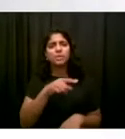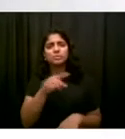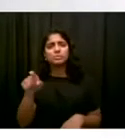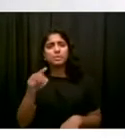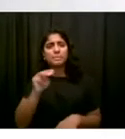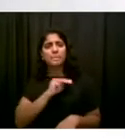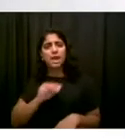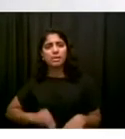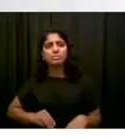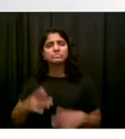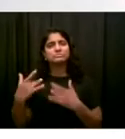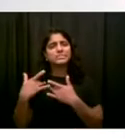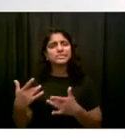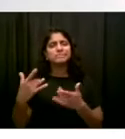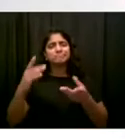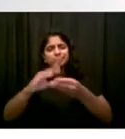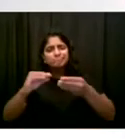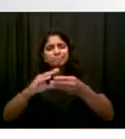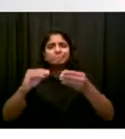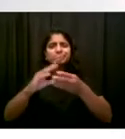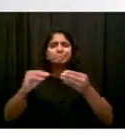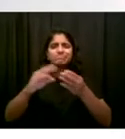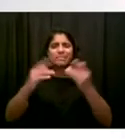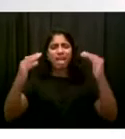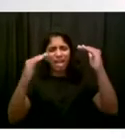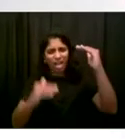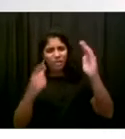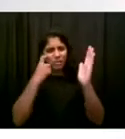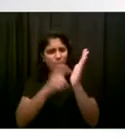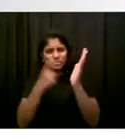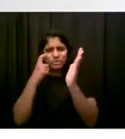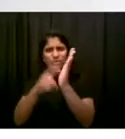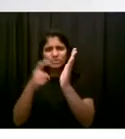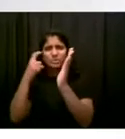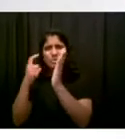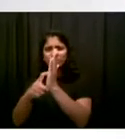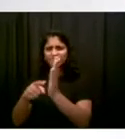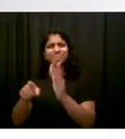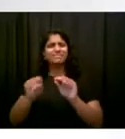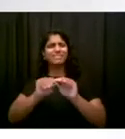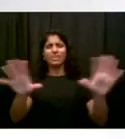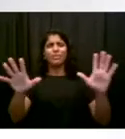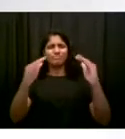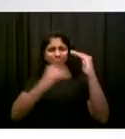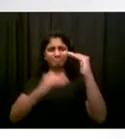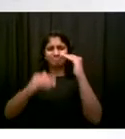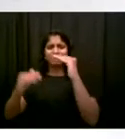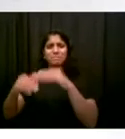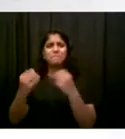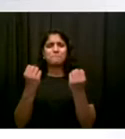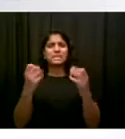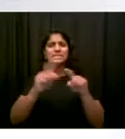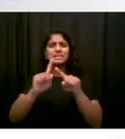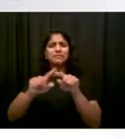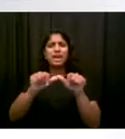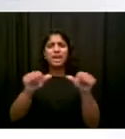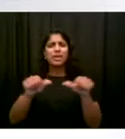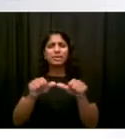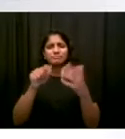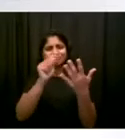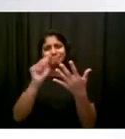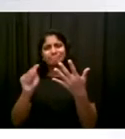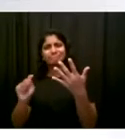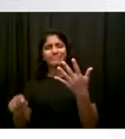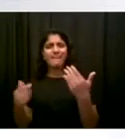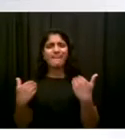so proud that in the graph you put up there before, you can see that health and hospitals vaccinated 76